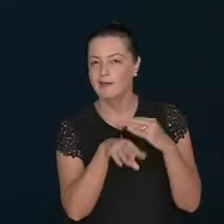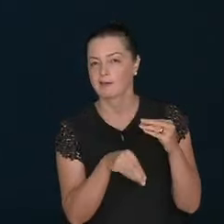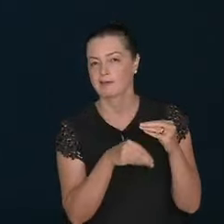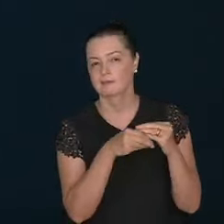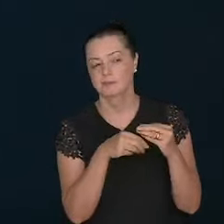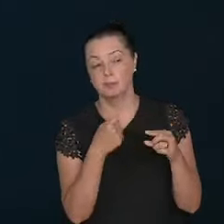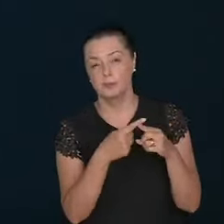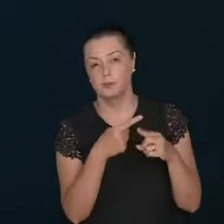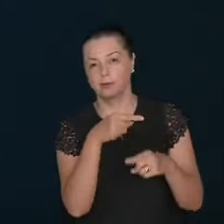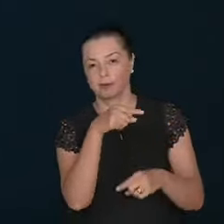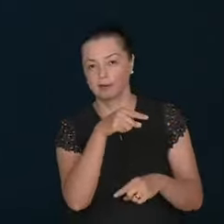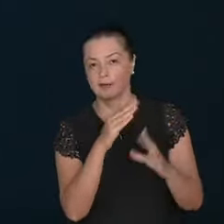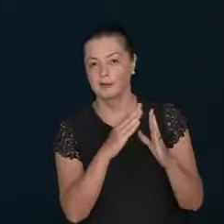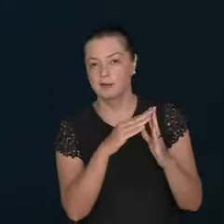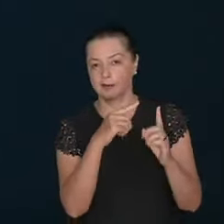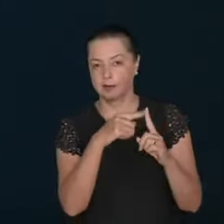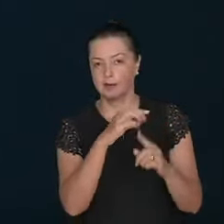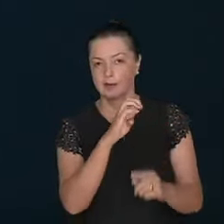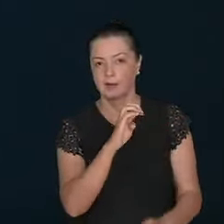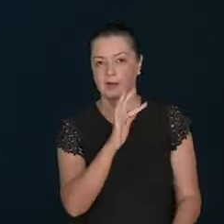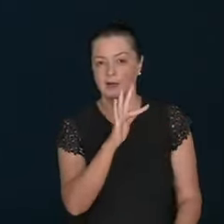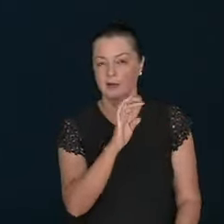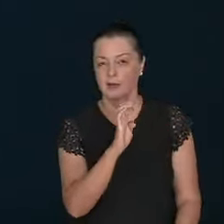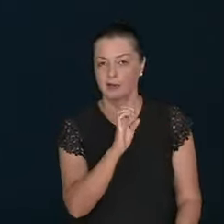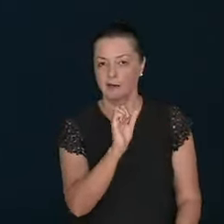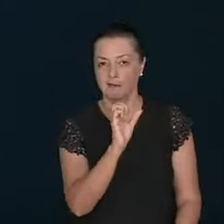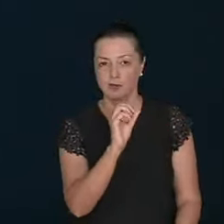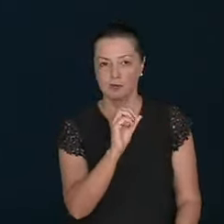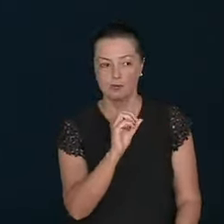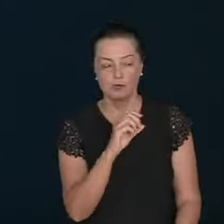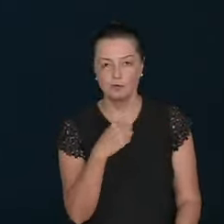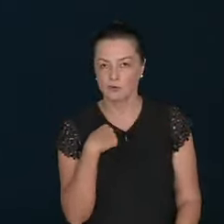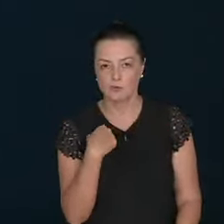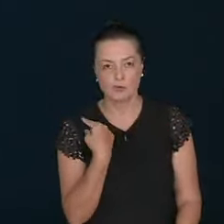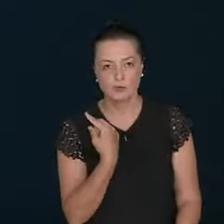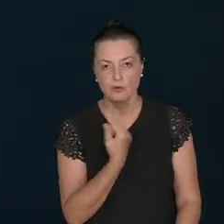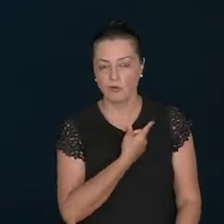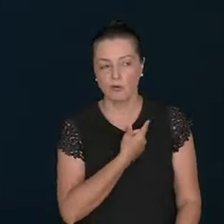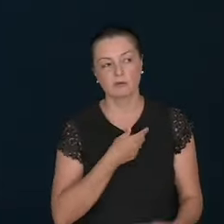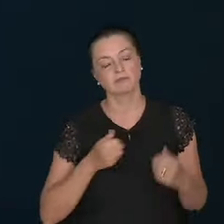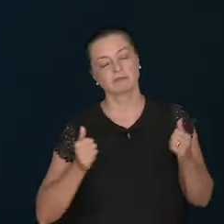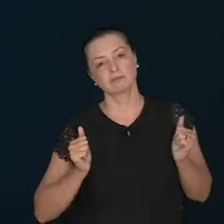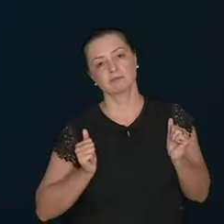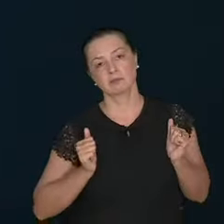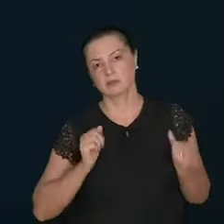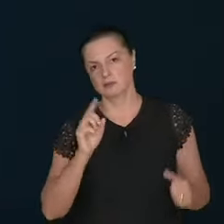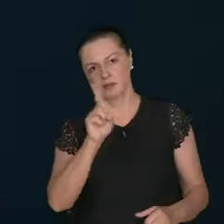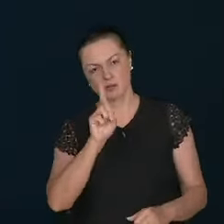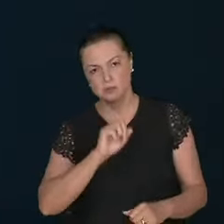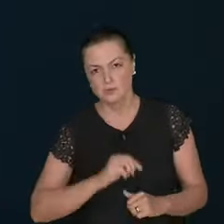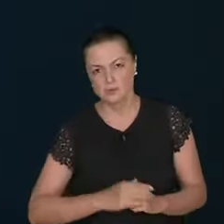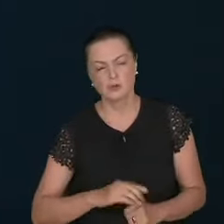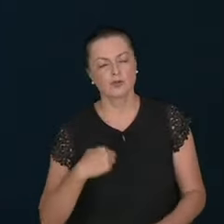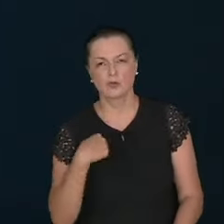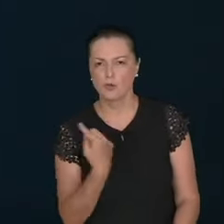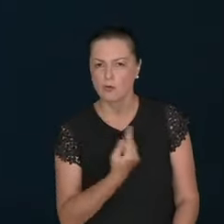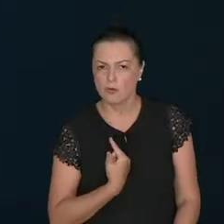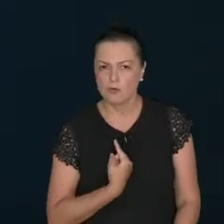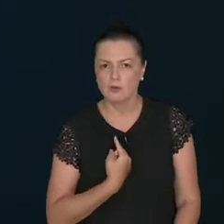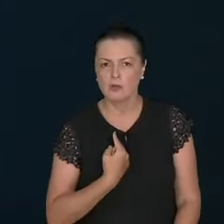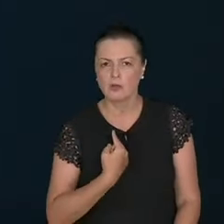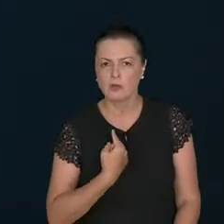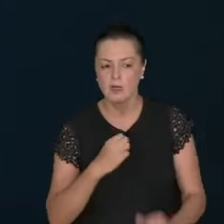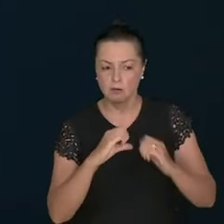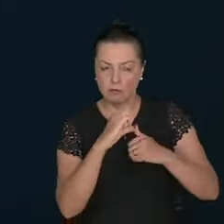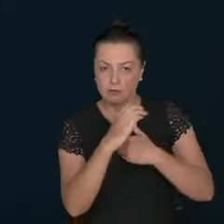Ephesians church. As we do not stop, everybody knows that the work of the universal church is